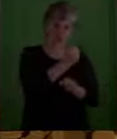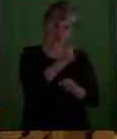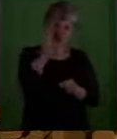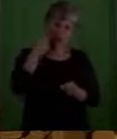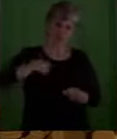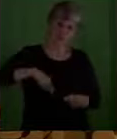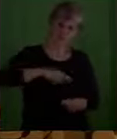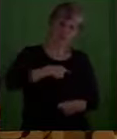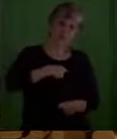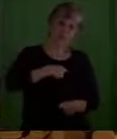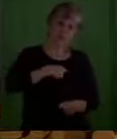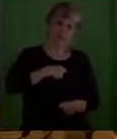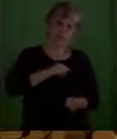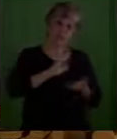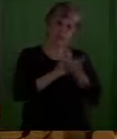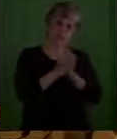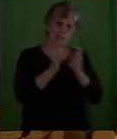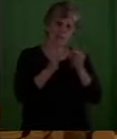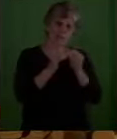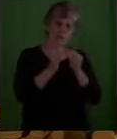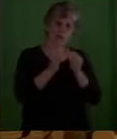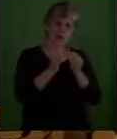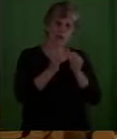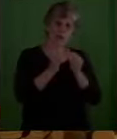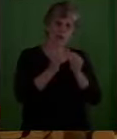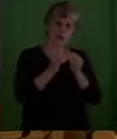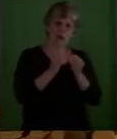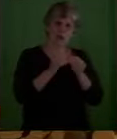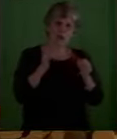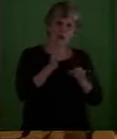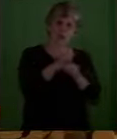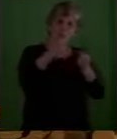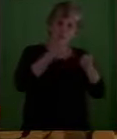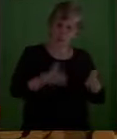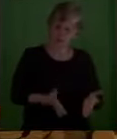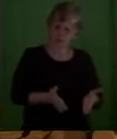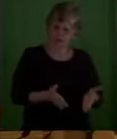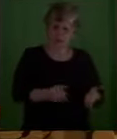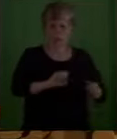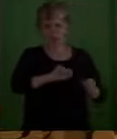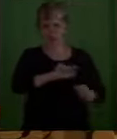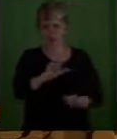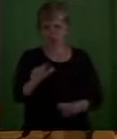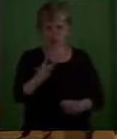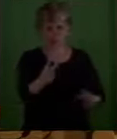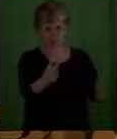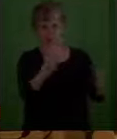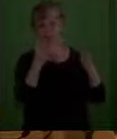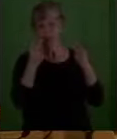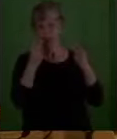more public winners of the existential lottery.